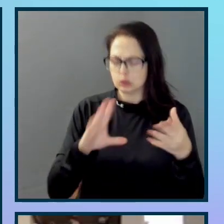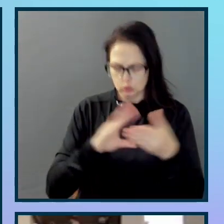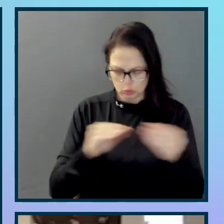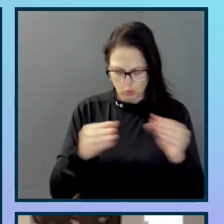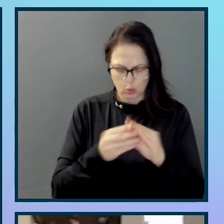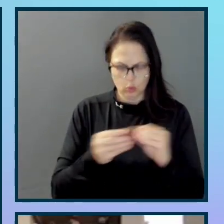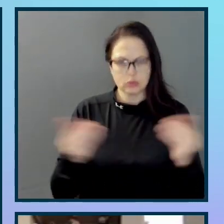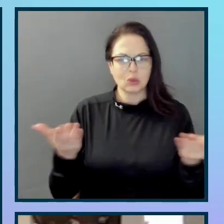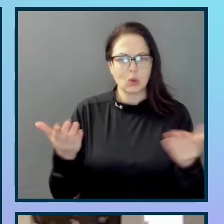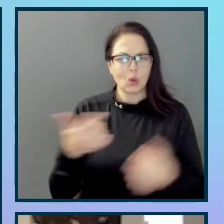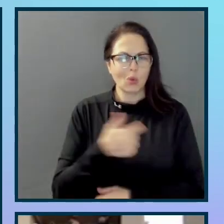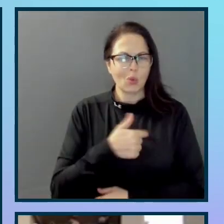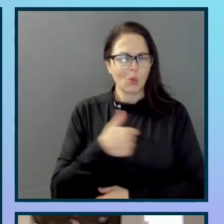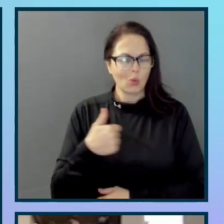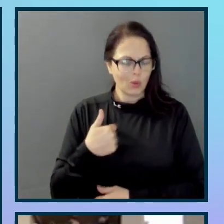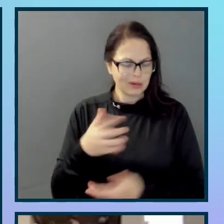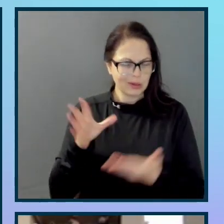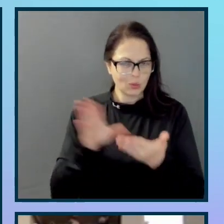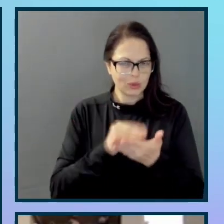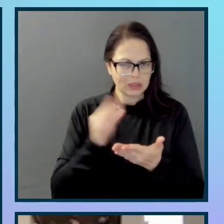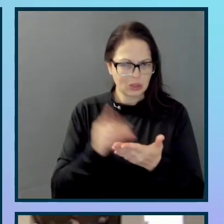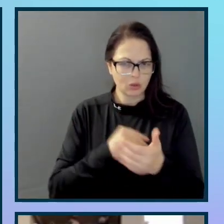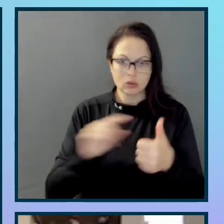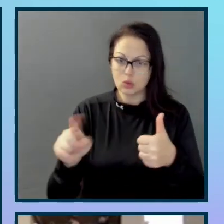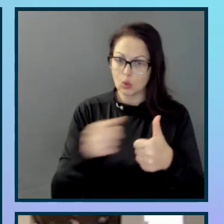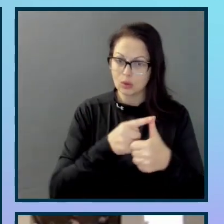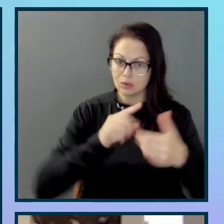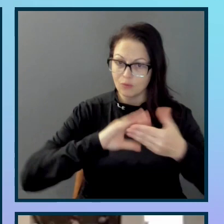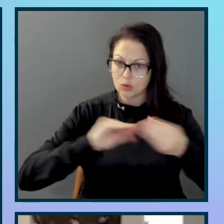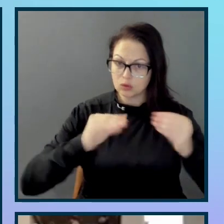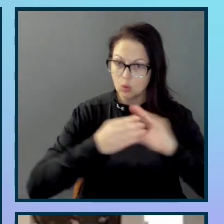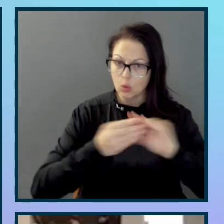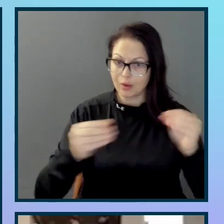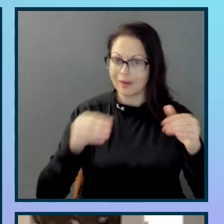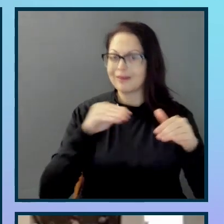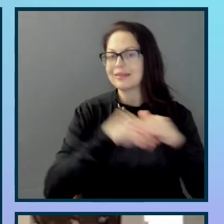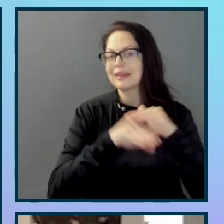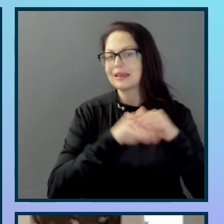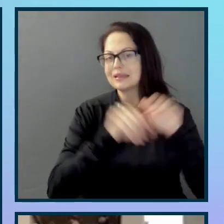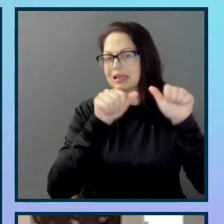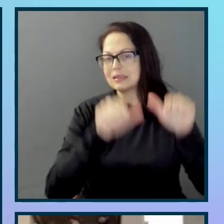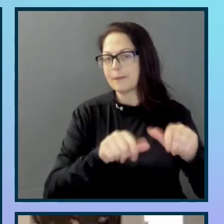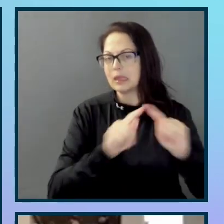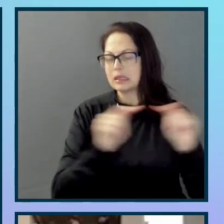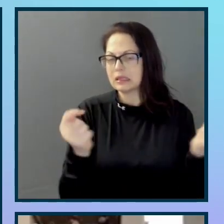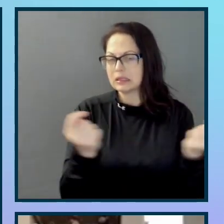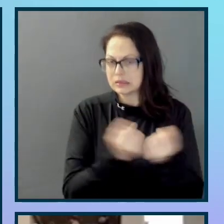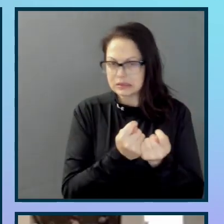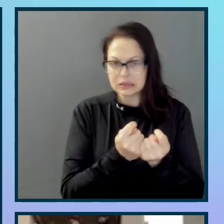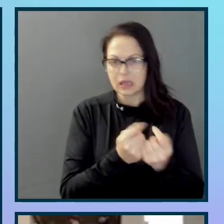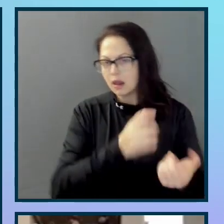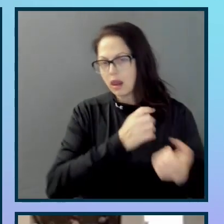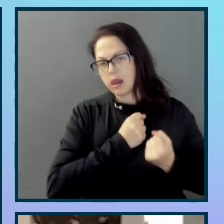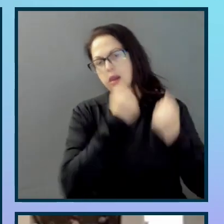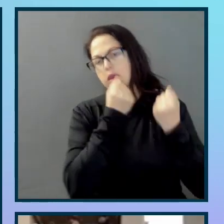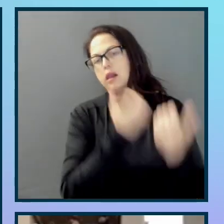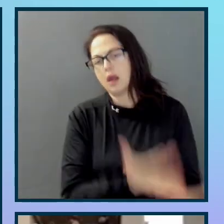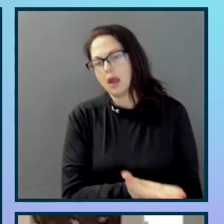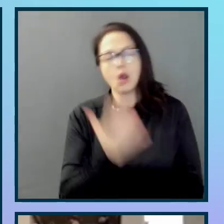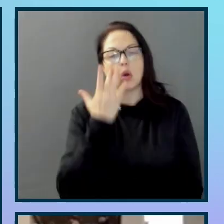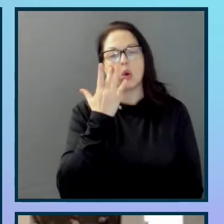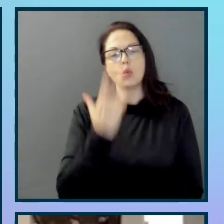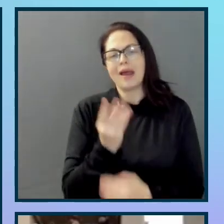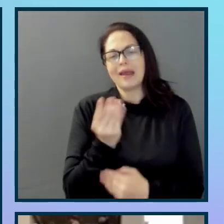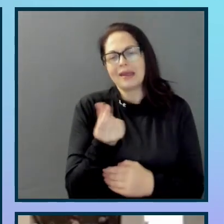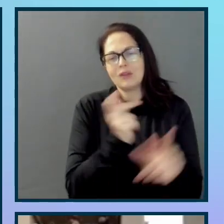In the first story, the accessibility team completely burns out because they're siloed, isolated and overwhelmed. They